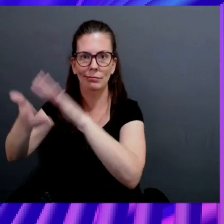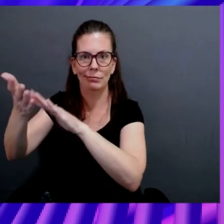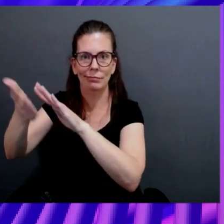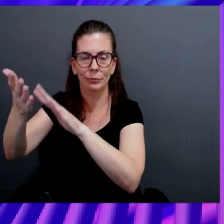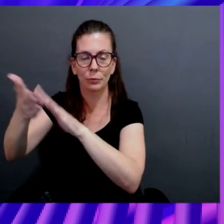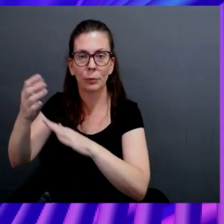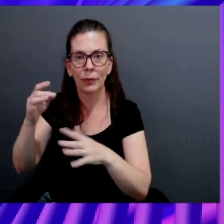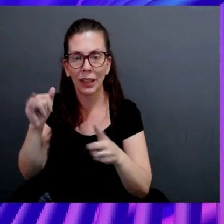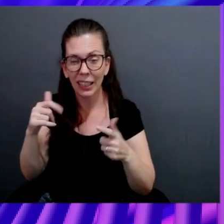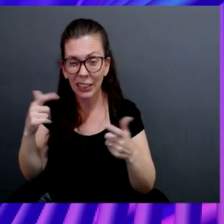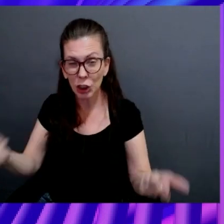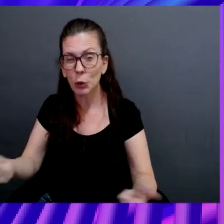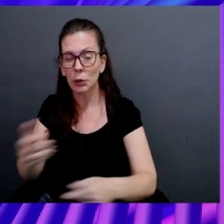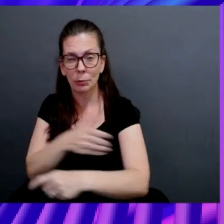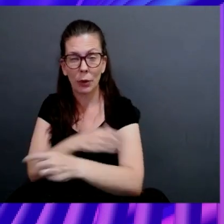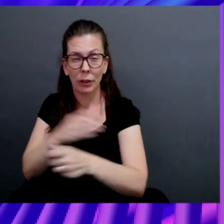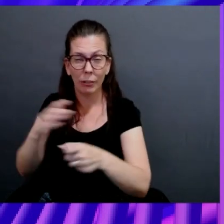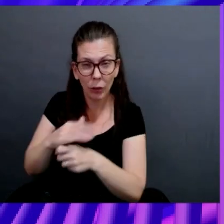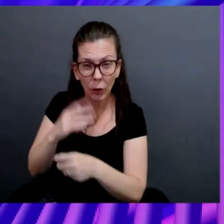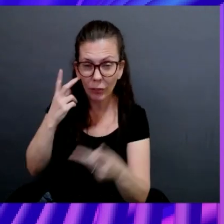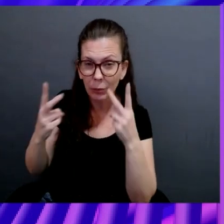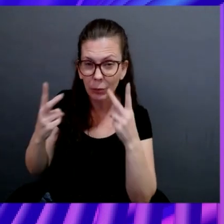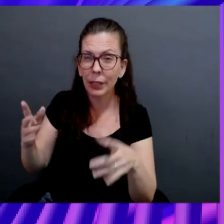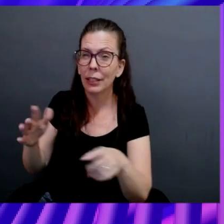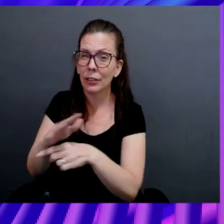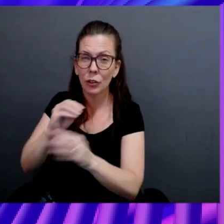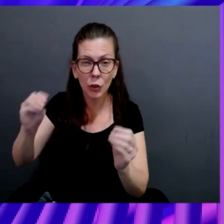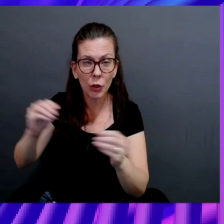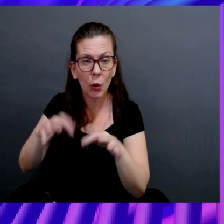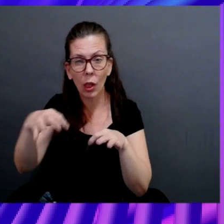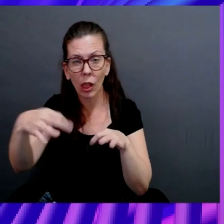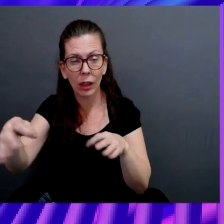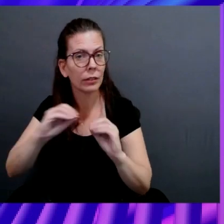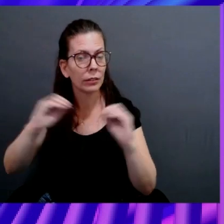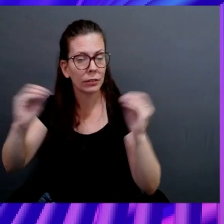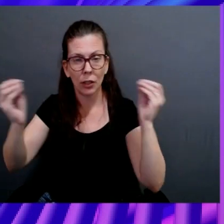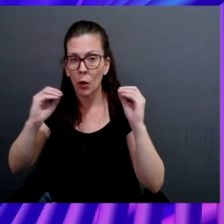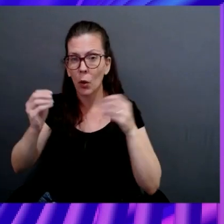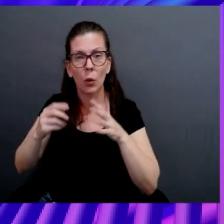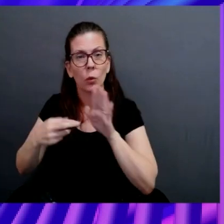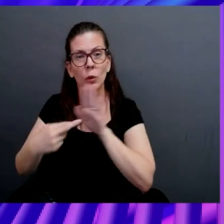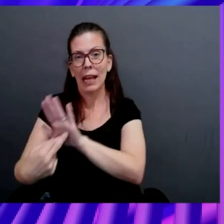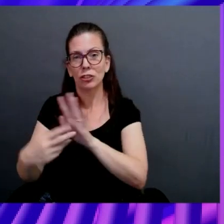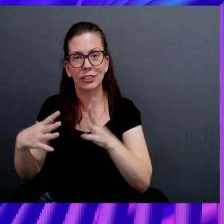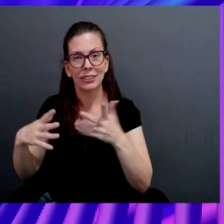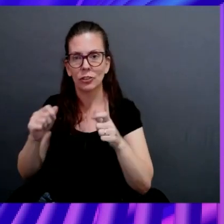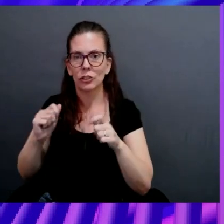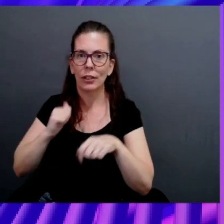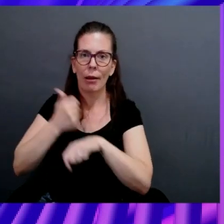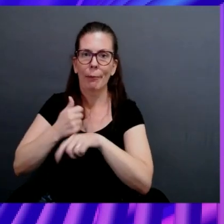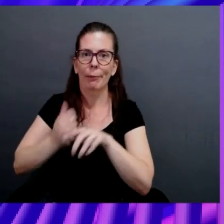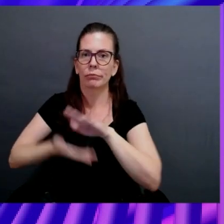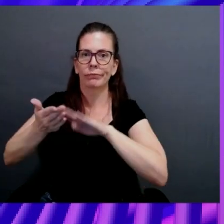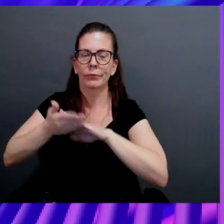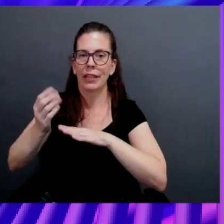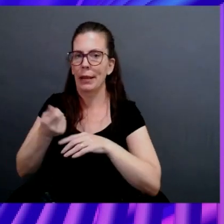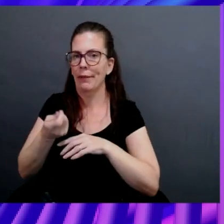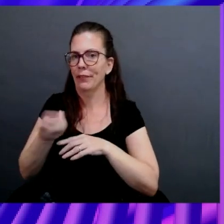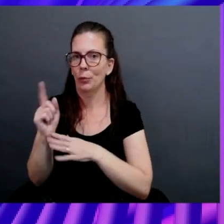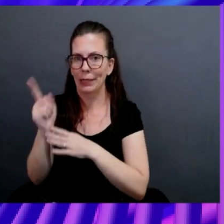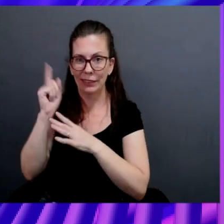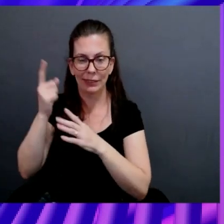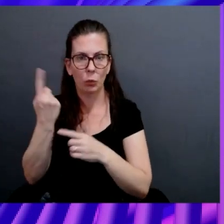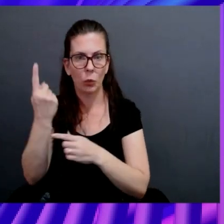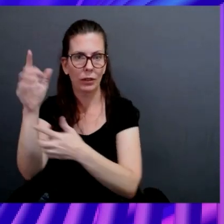power. Full visibility, completely frictionless, no agents, up and running in minutes. One single cloud role. And I mean, the whole point